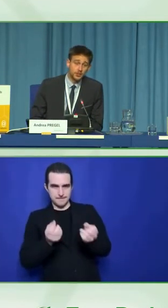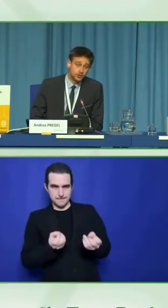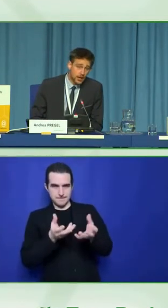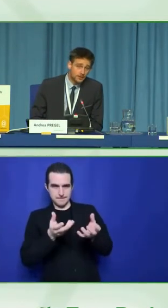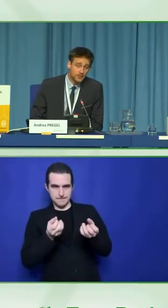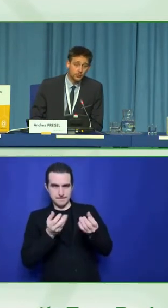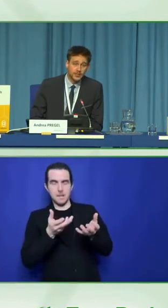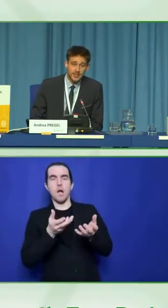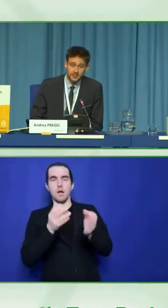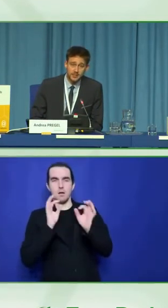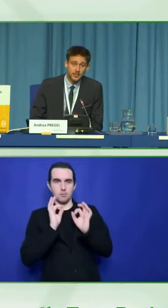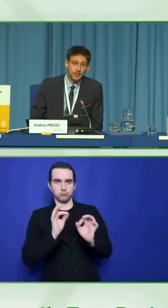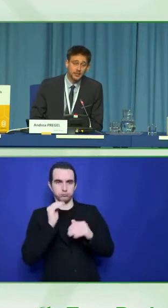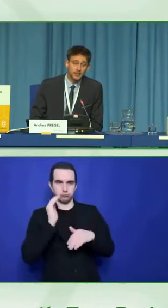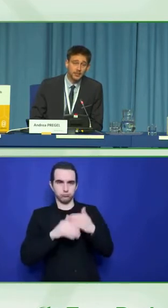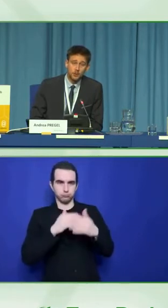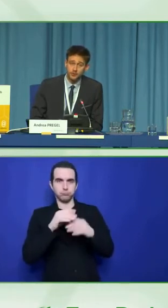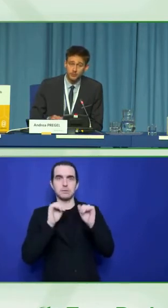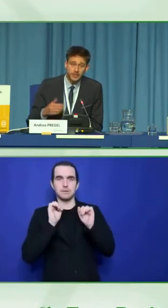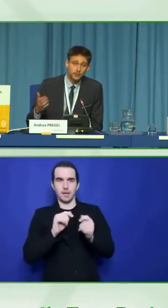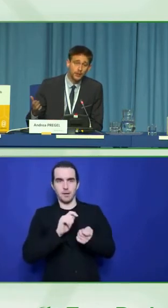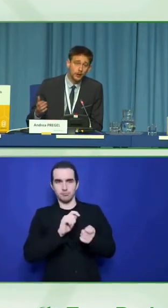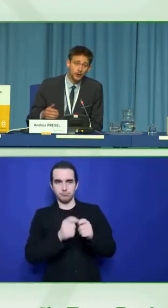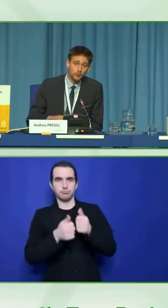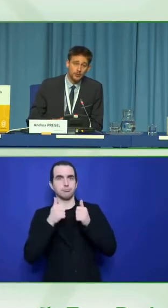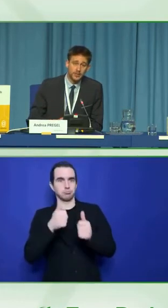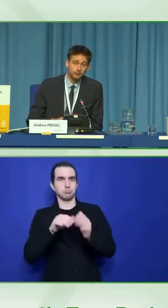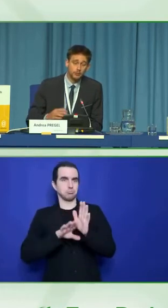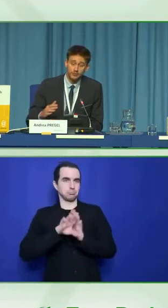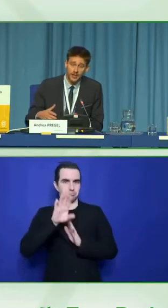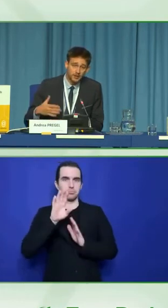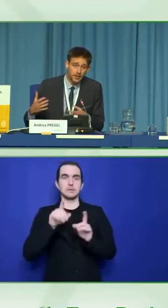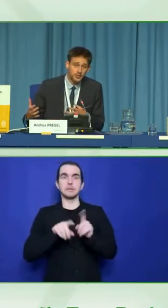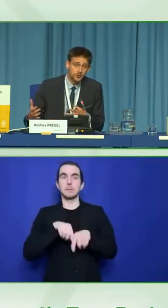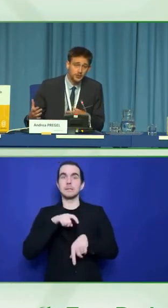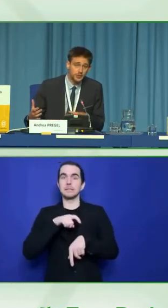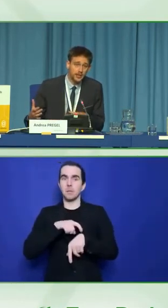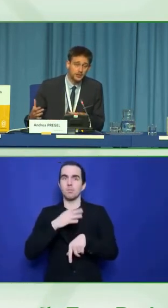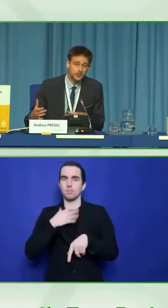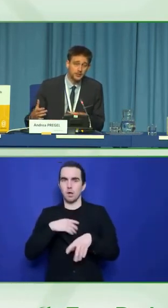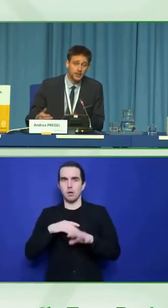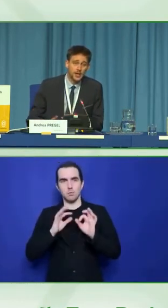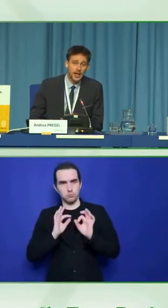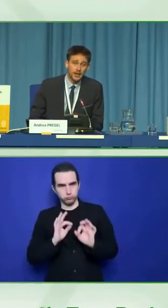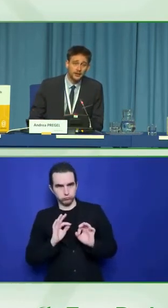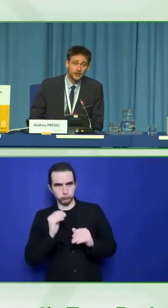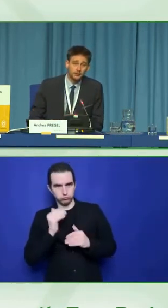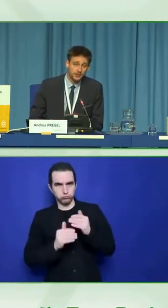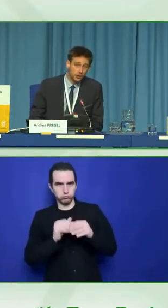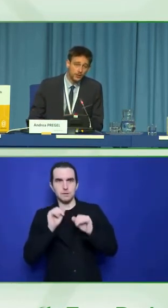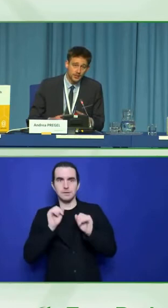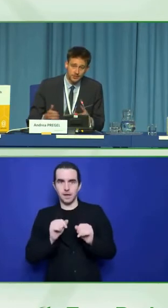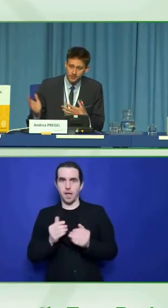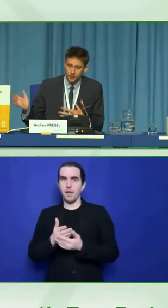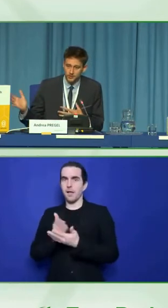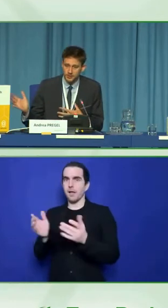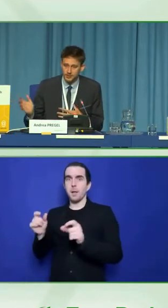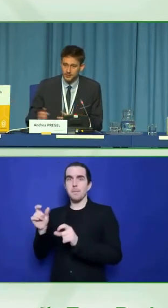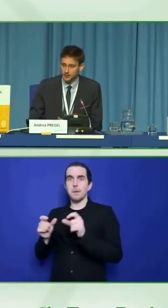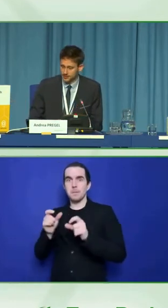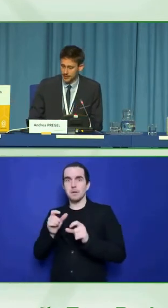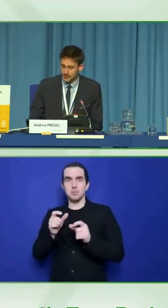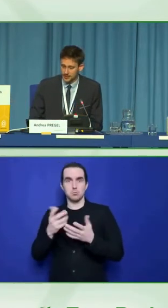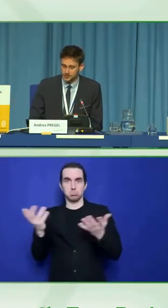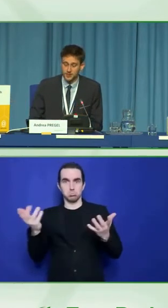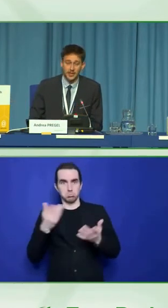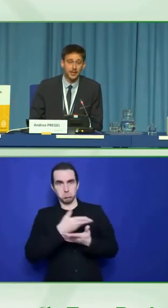we developed an initial draft. We tested it in Mozambique with local OPDs. refined it later on in other countries. And the result is this box